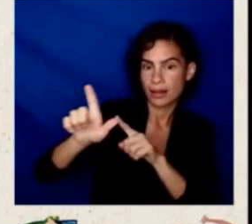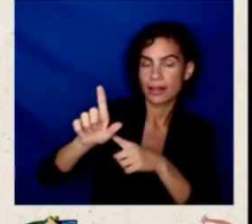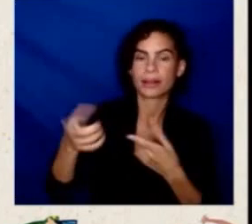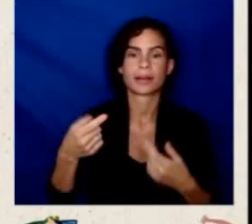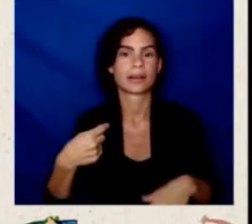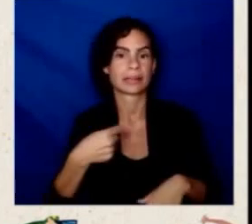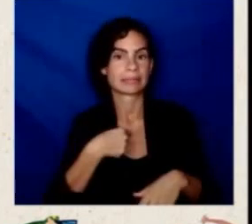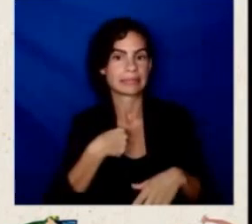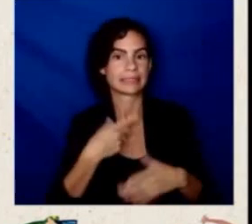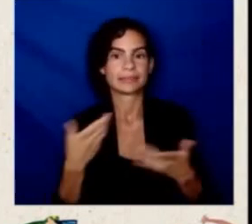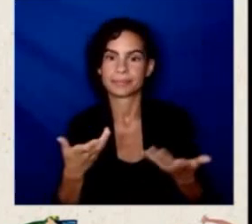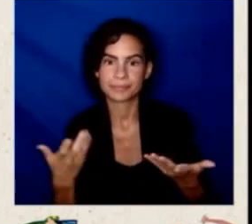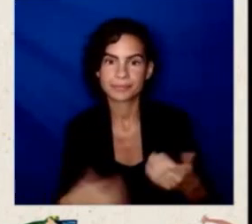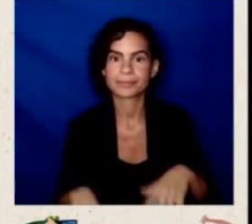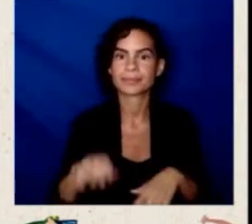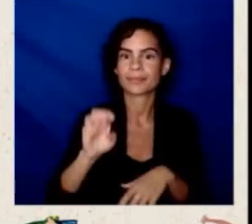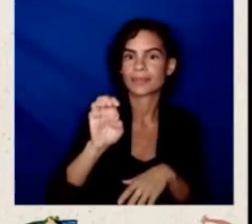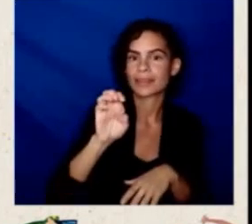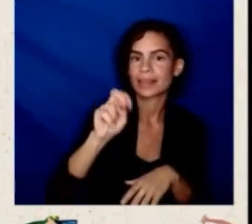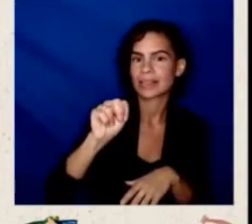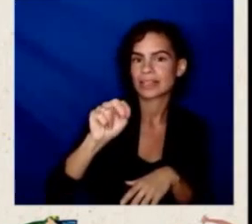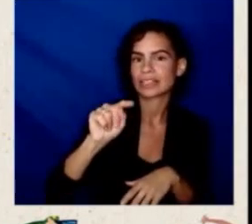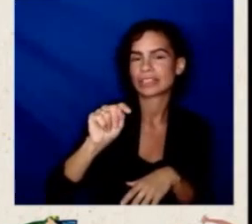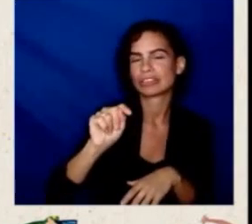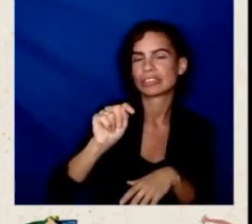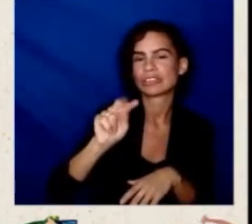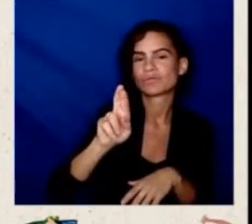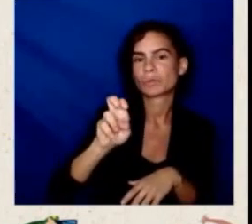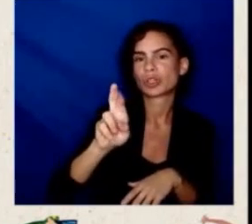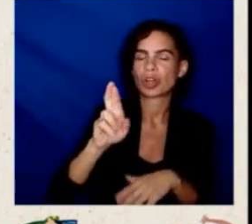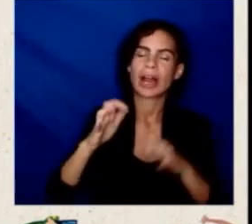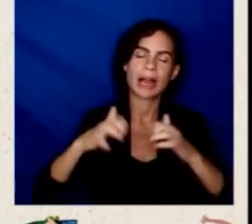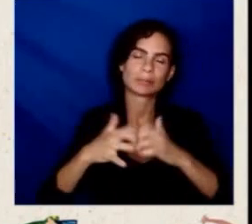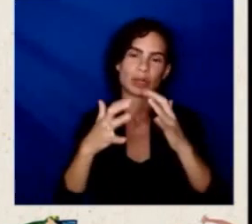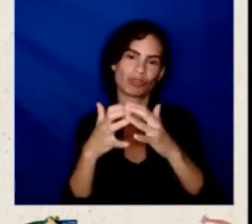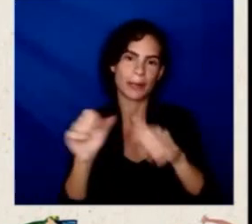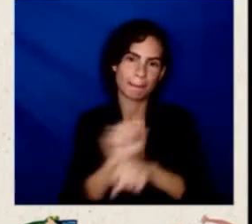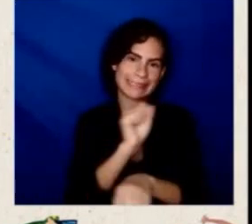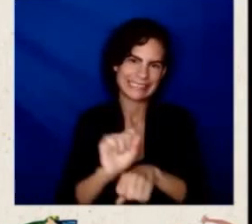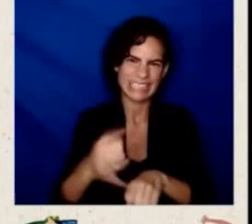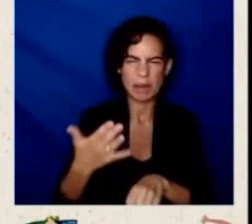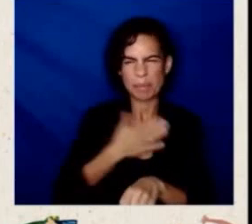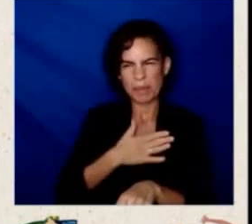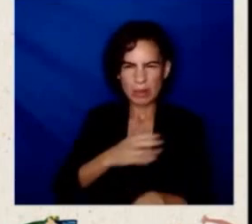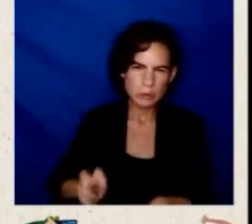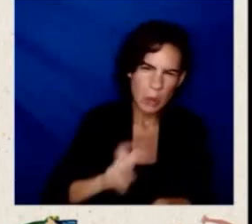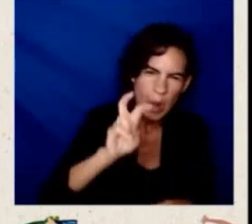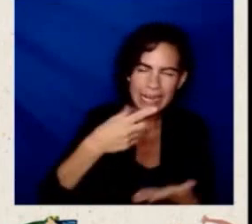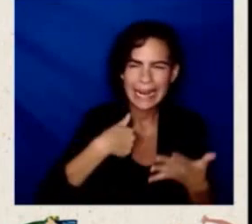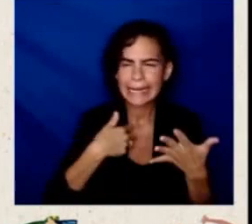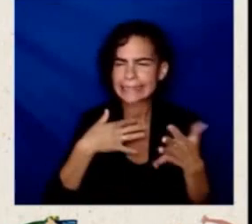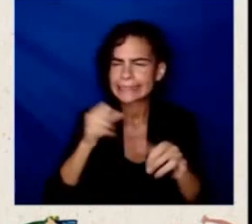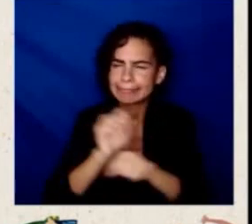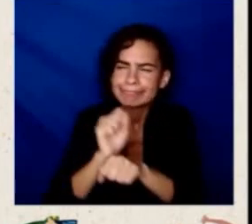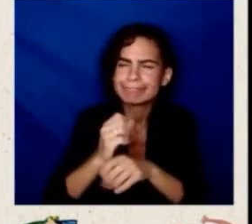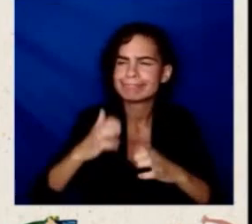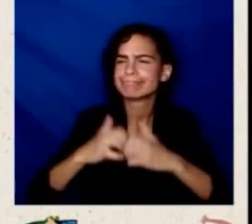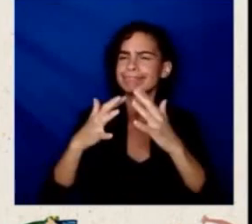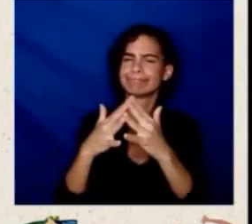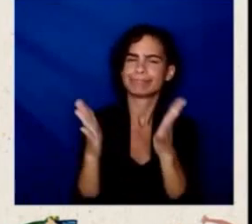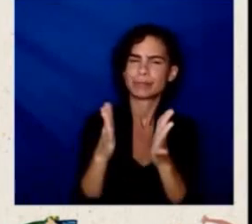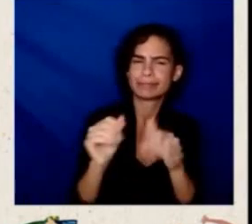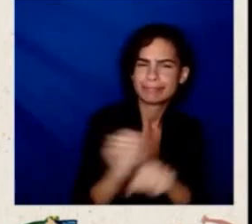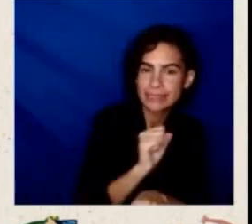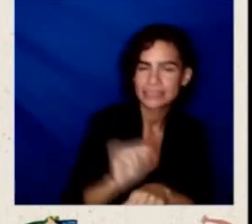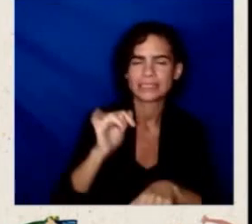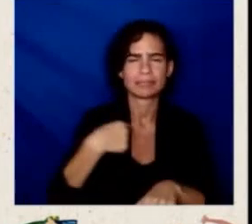big, but I couldn't have dreamed this position. But really, I think it was formative along my way that I was always trying to be that voice and that